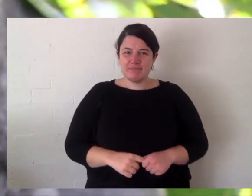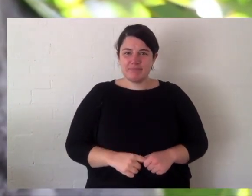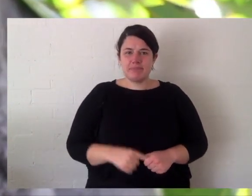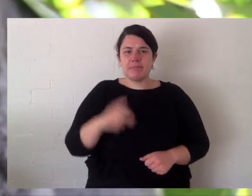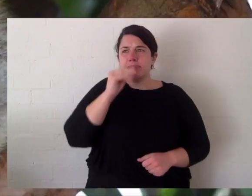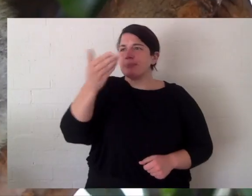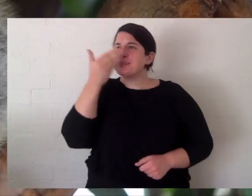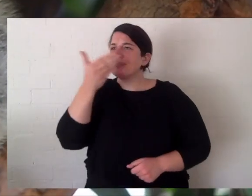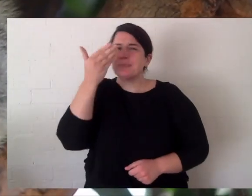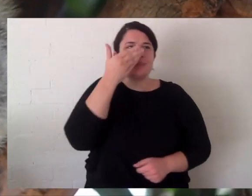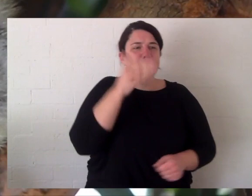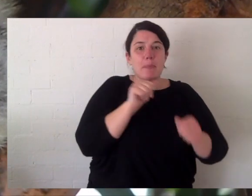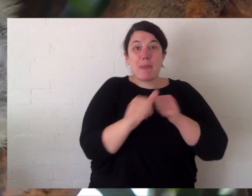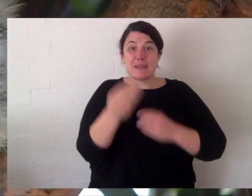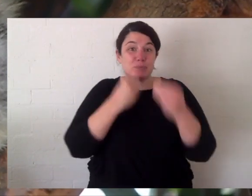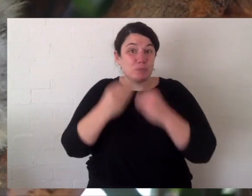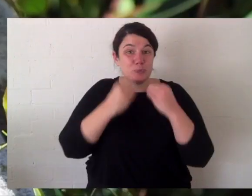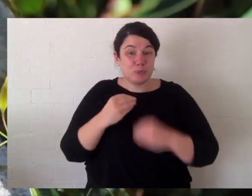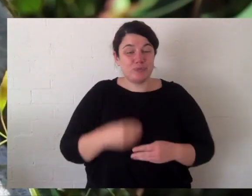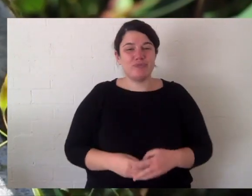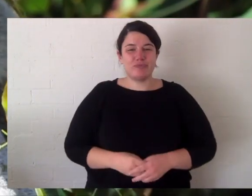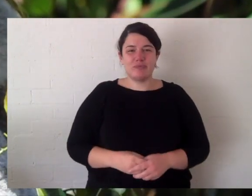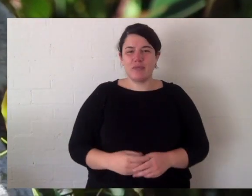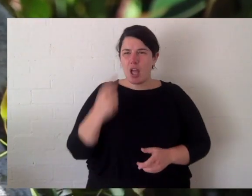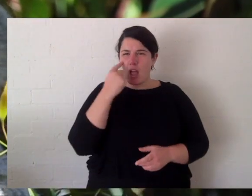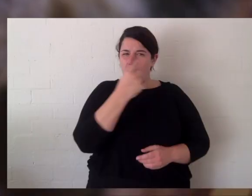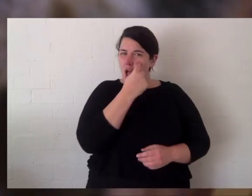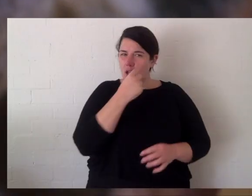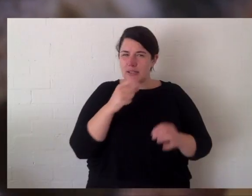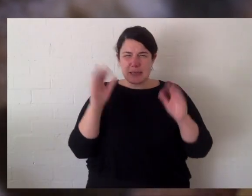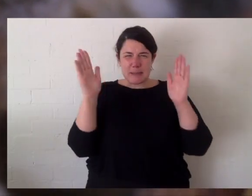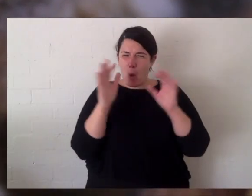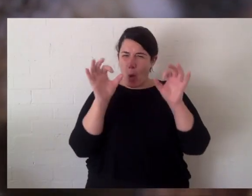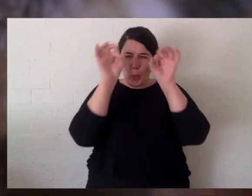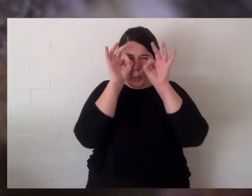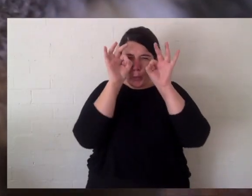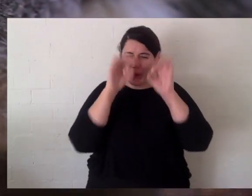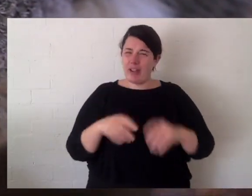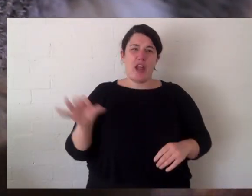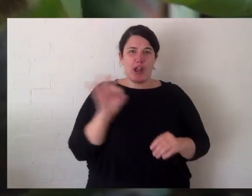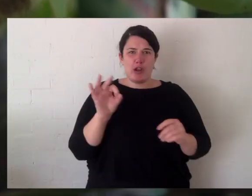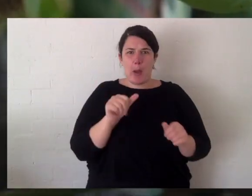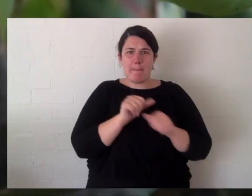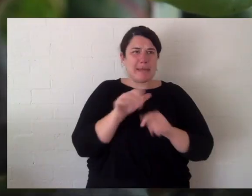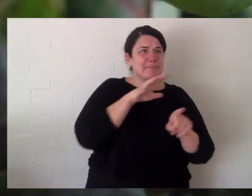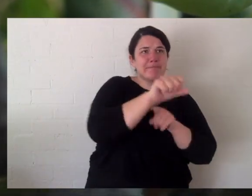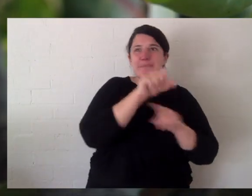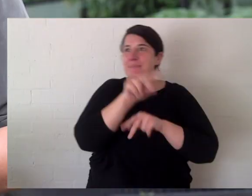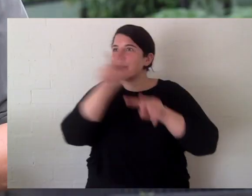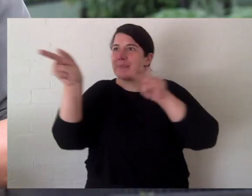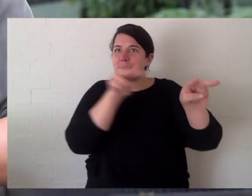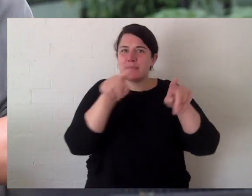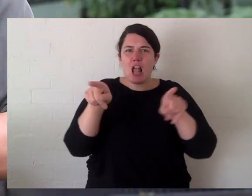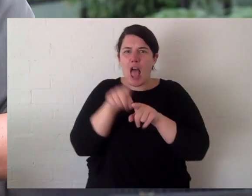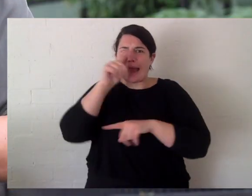sniff out the best food to eat. Their little eyes, they don't have the best eyesight, not like a peregrine falcon, let's say.